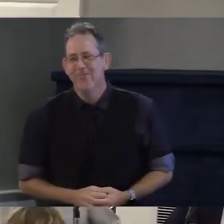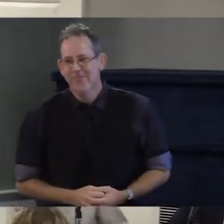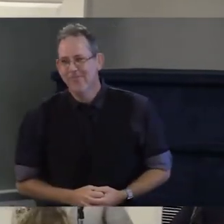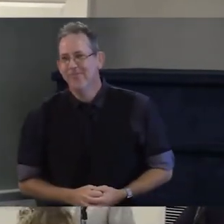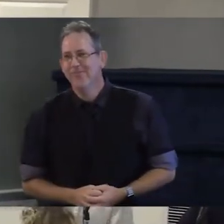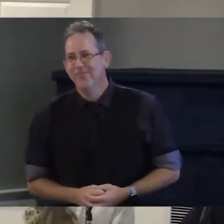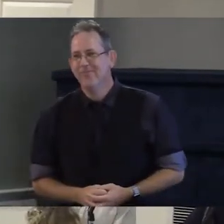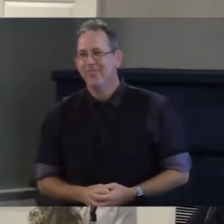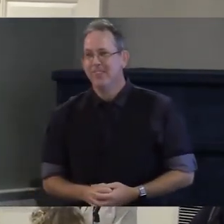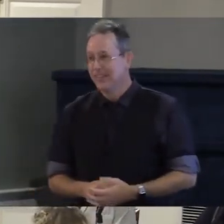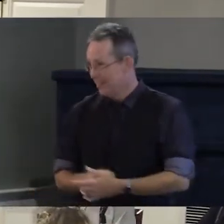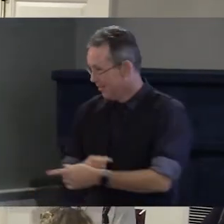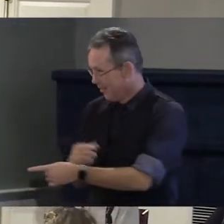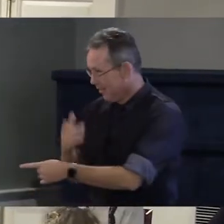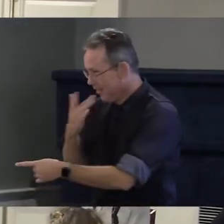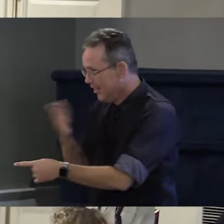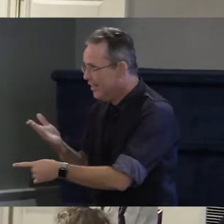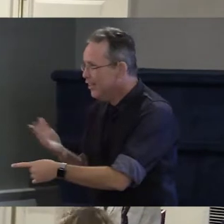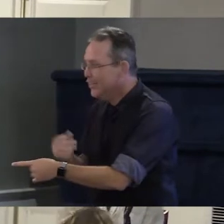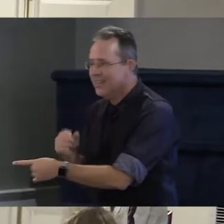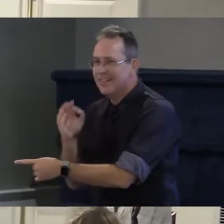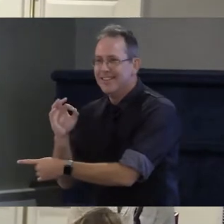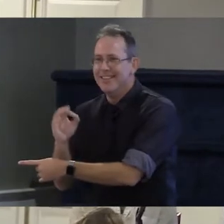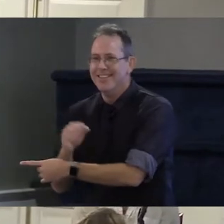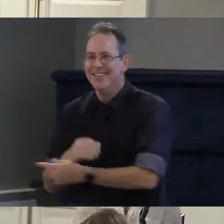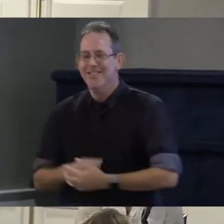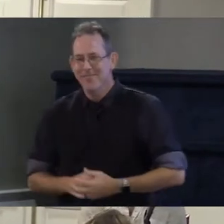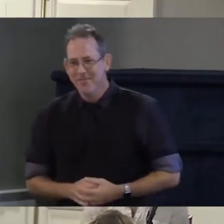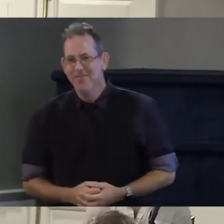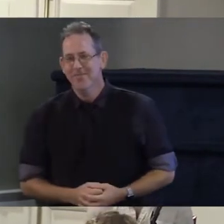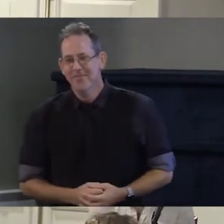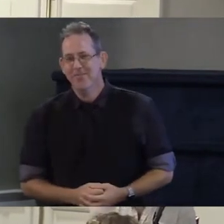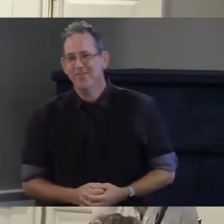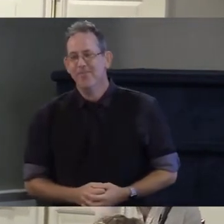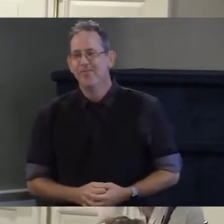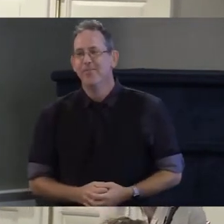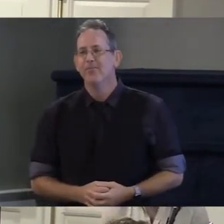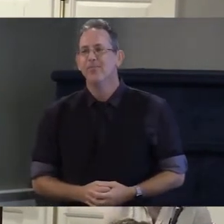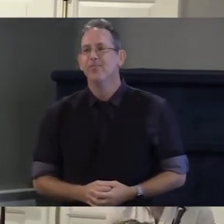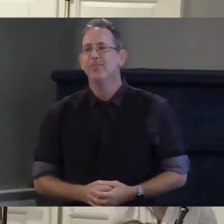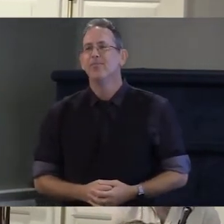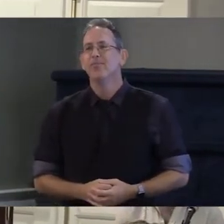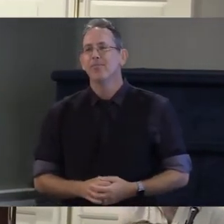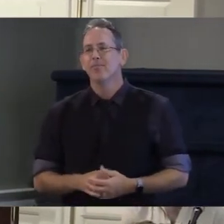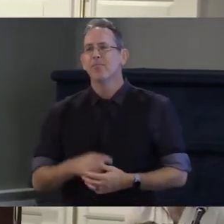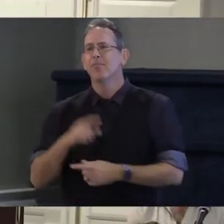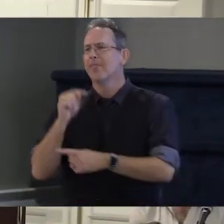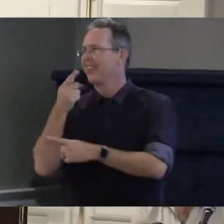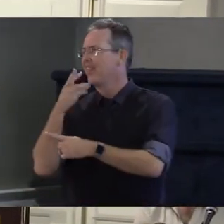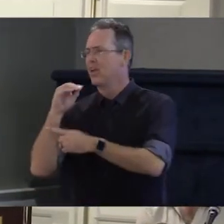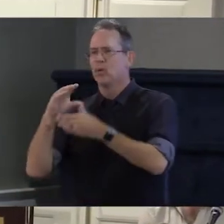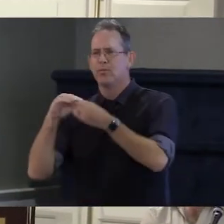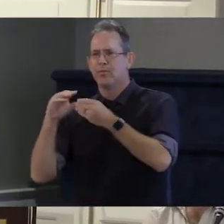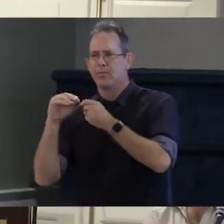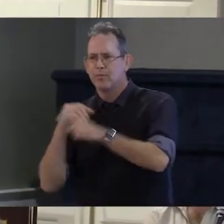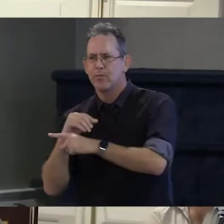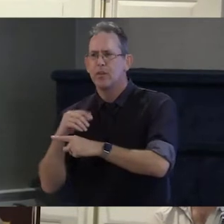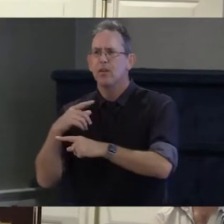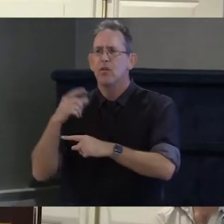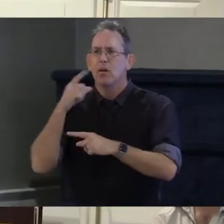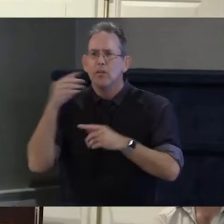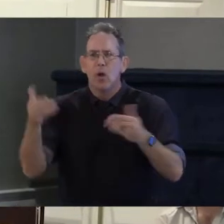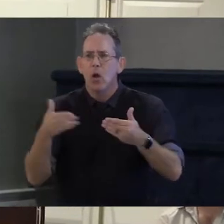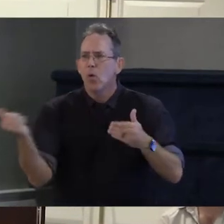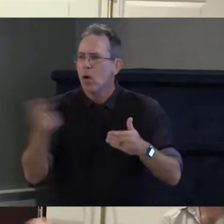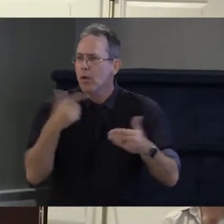that we waited a little bit welcome Liam okay so I just want to of course welcome you all welcome the folks online at